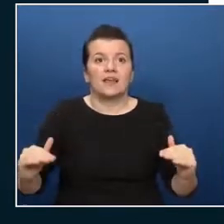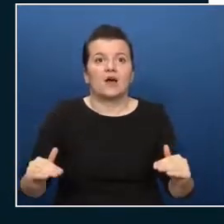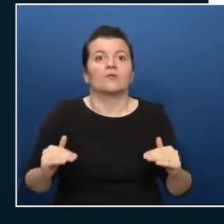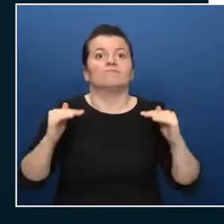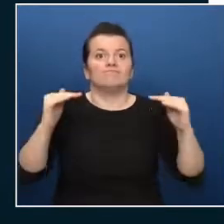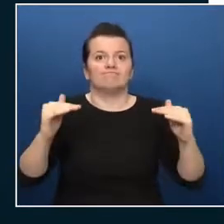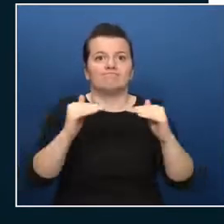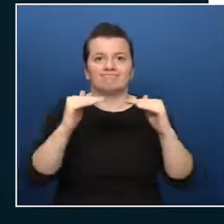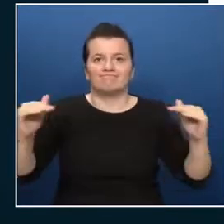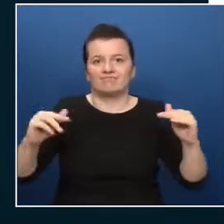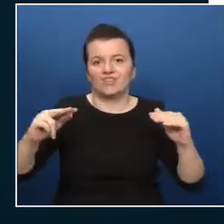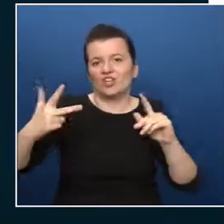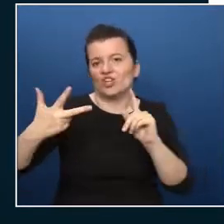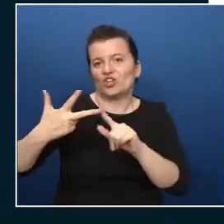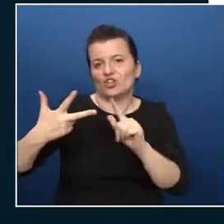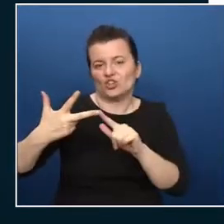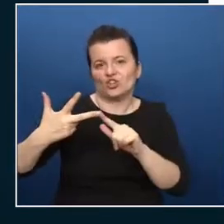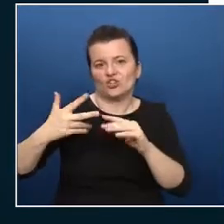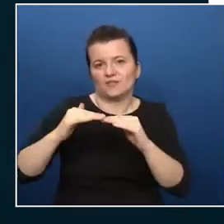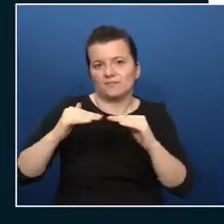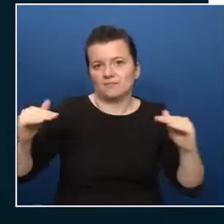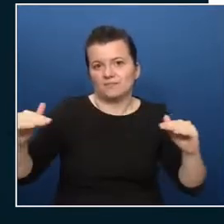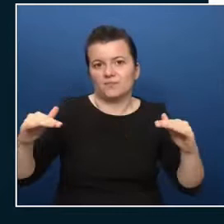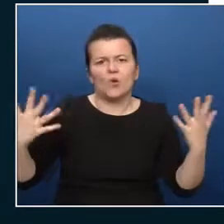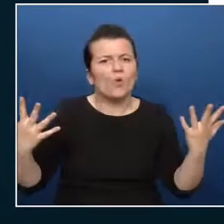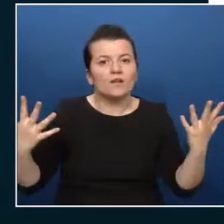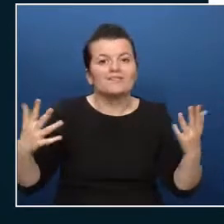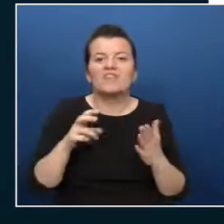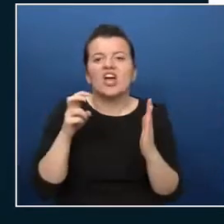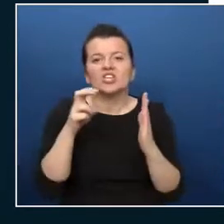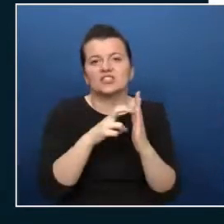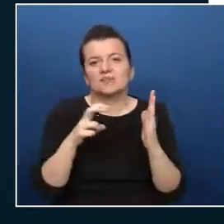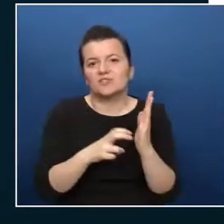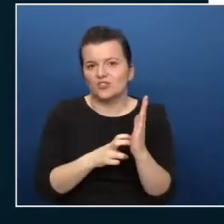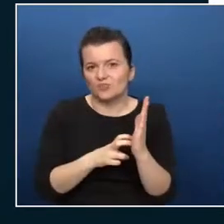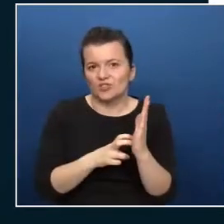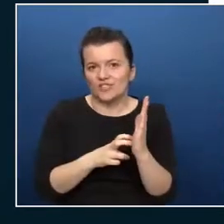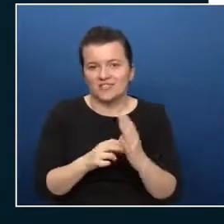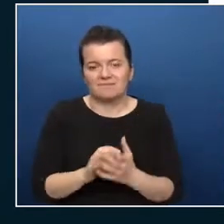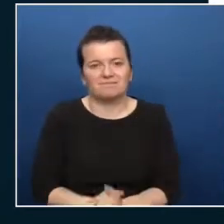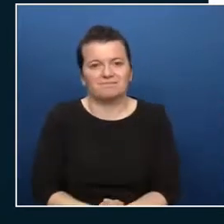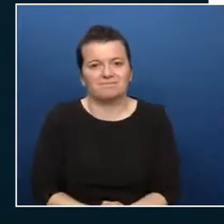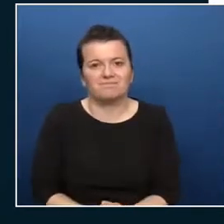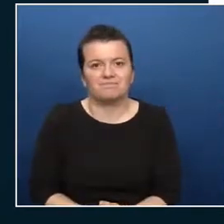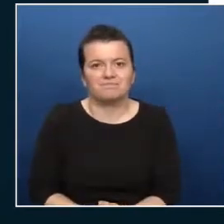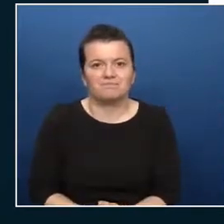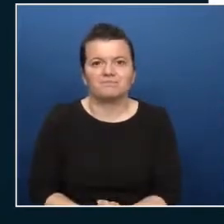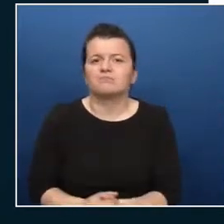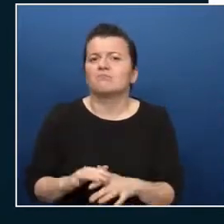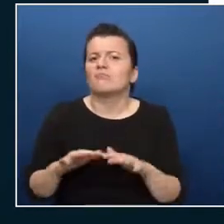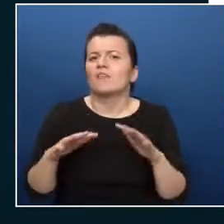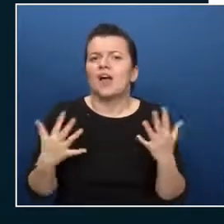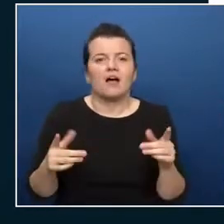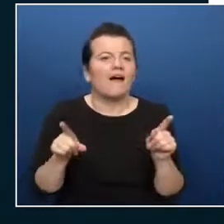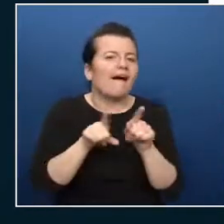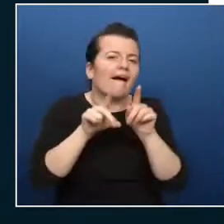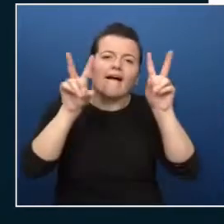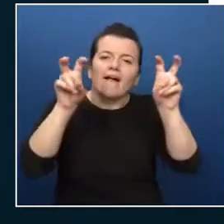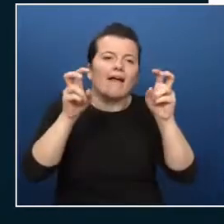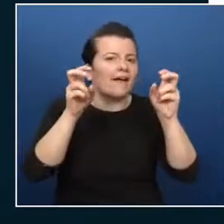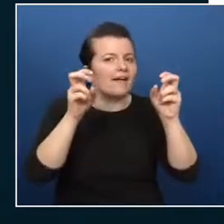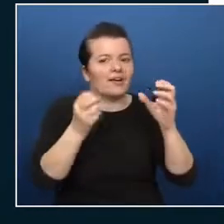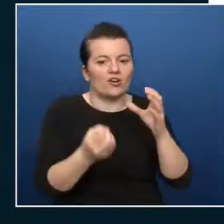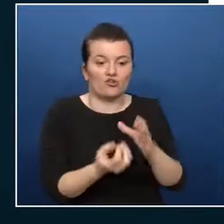next up subscriptions so subscriptions in their simplest are like containers for your resource groups